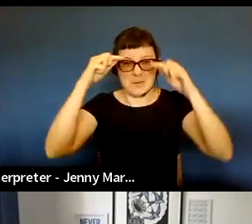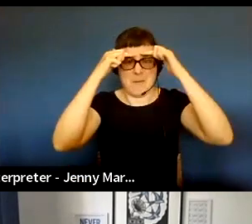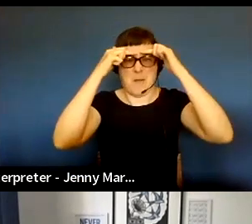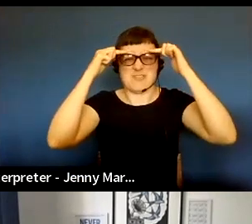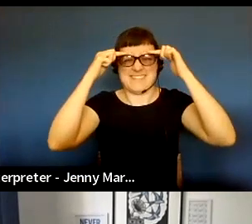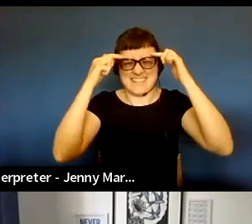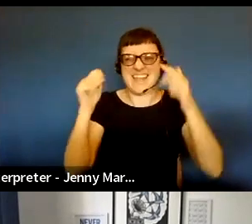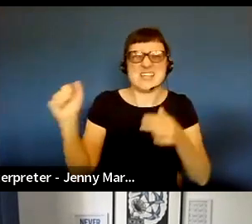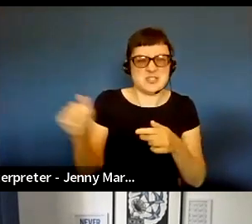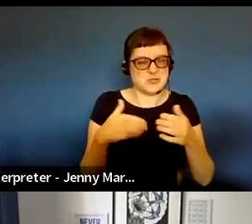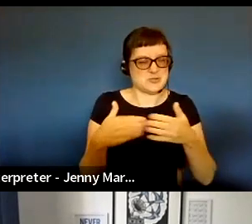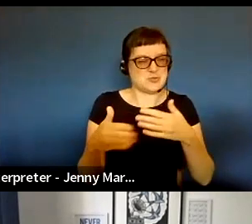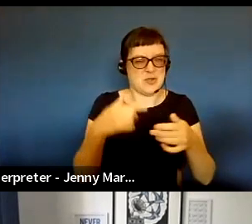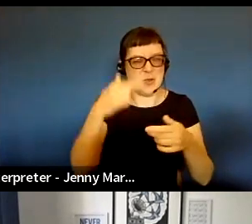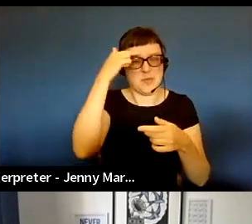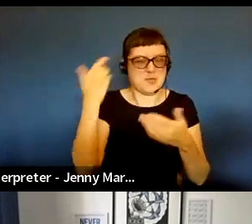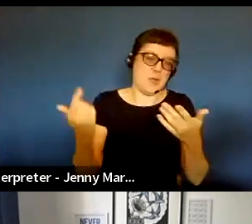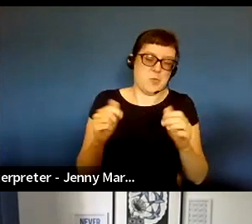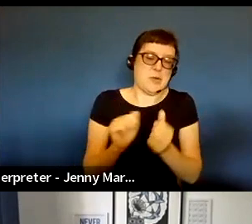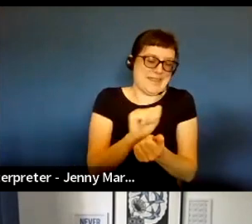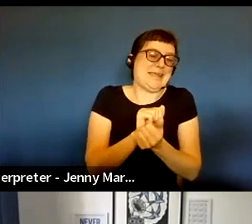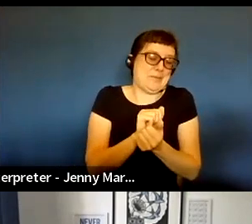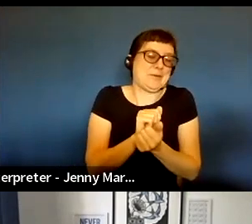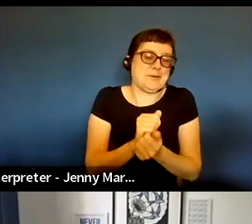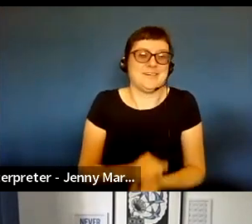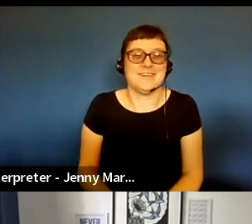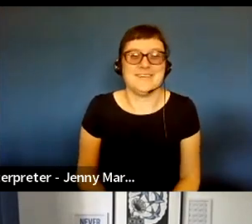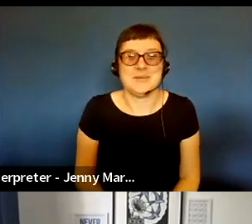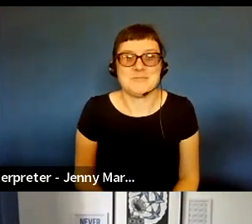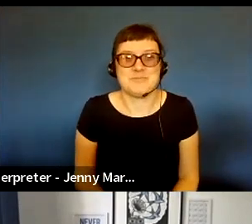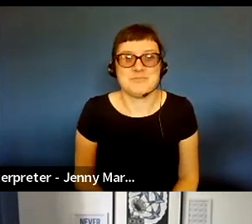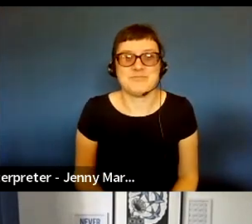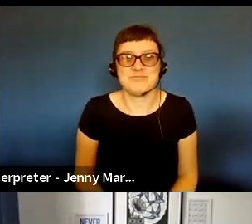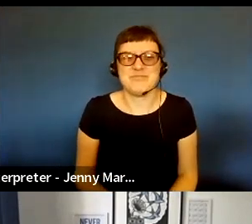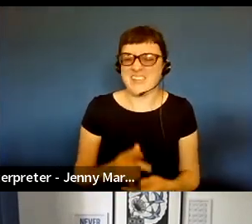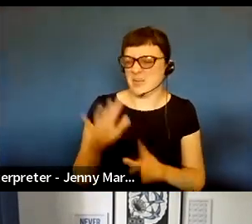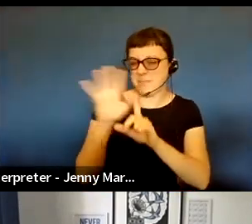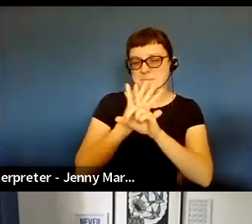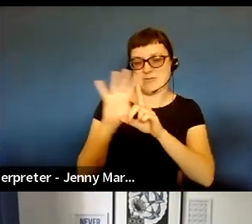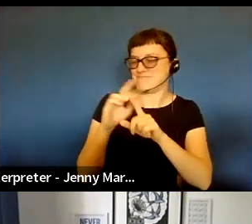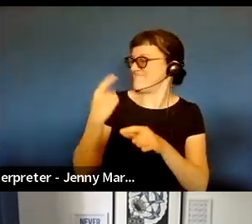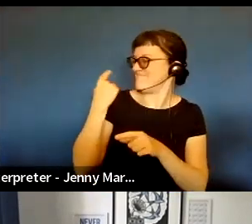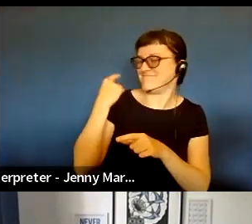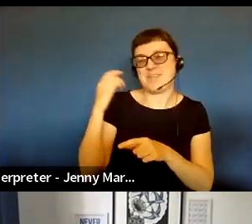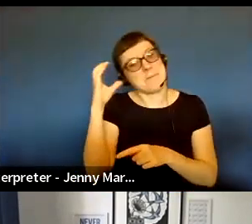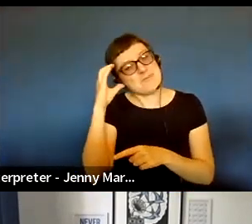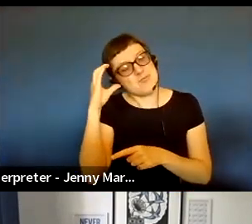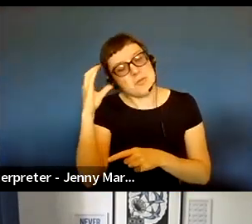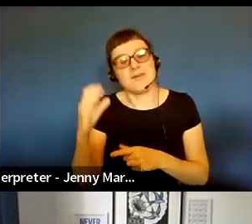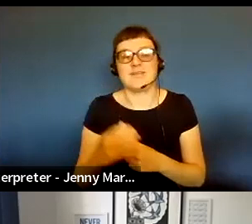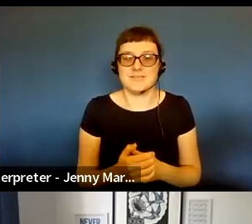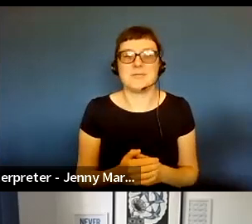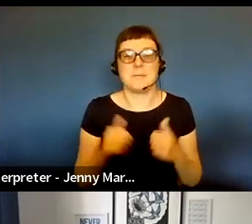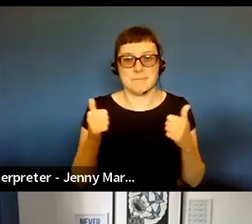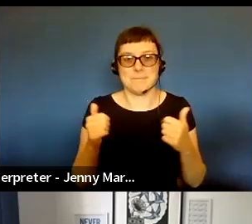probably should have sorted out by now, but I'm going with them, against a very light bedroom background. So yes,